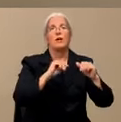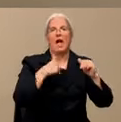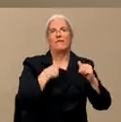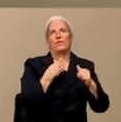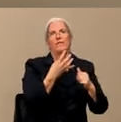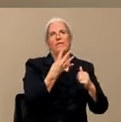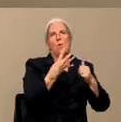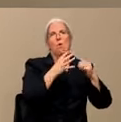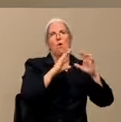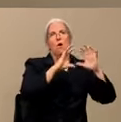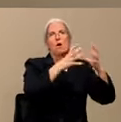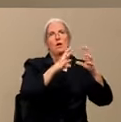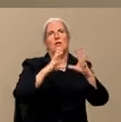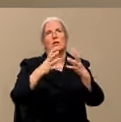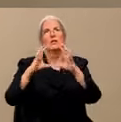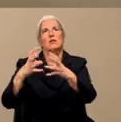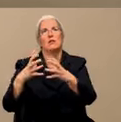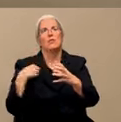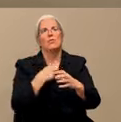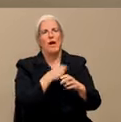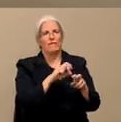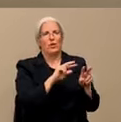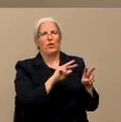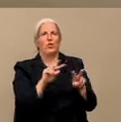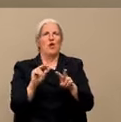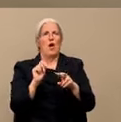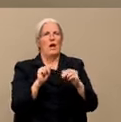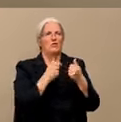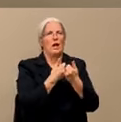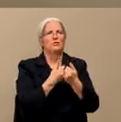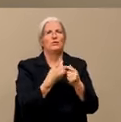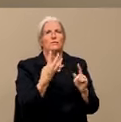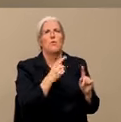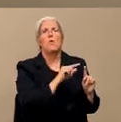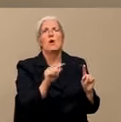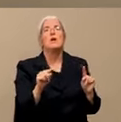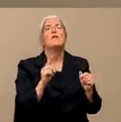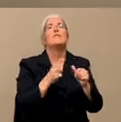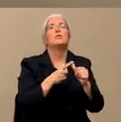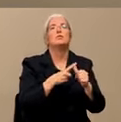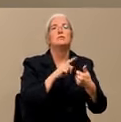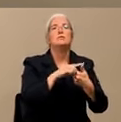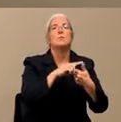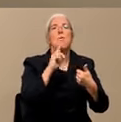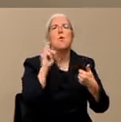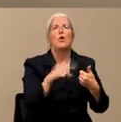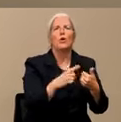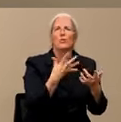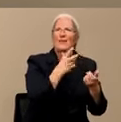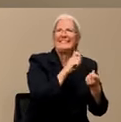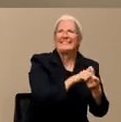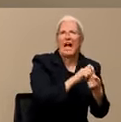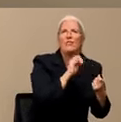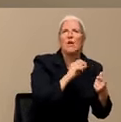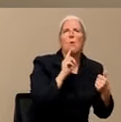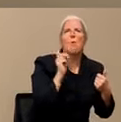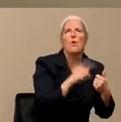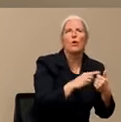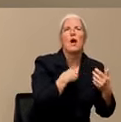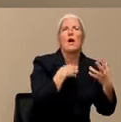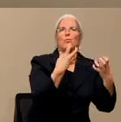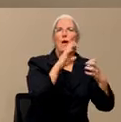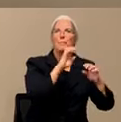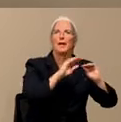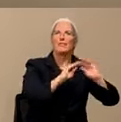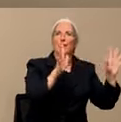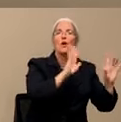to analyze as we look at this. First is the order itself. And let's be very clear, the governor has